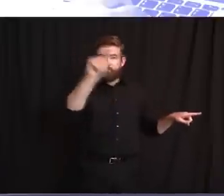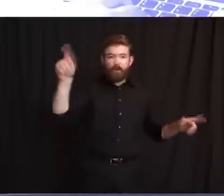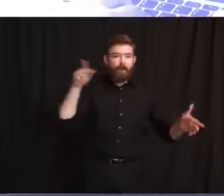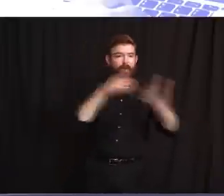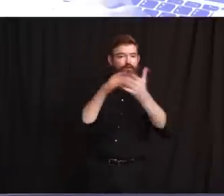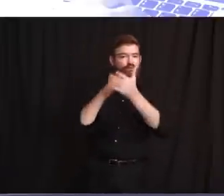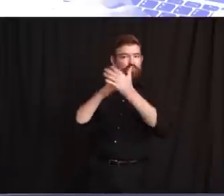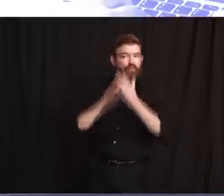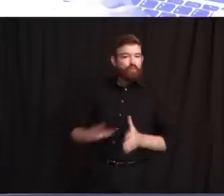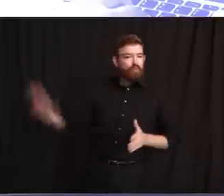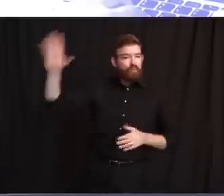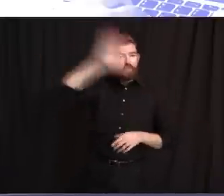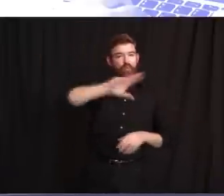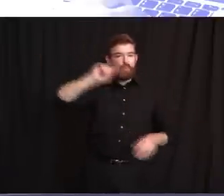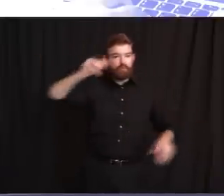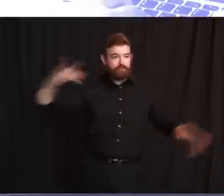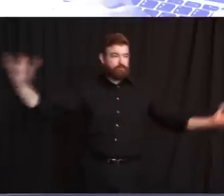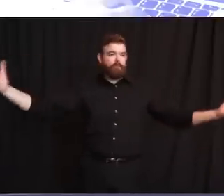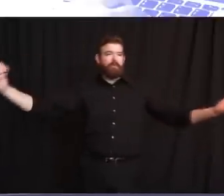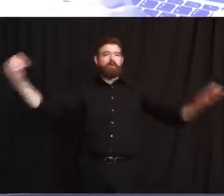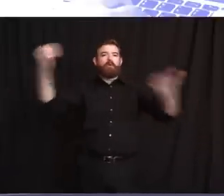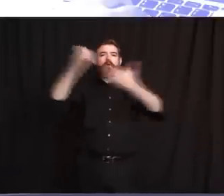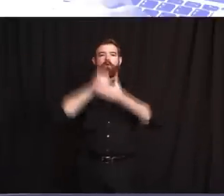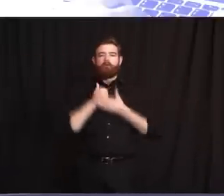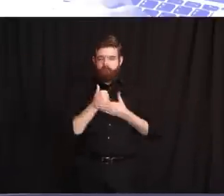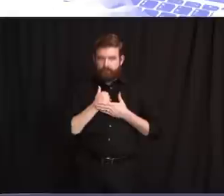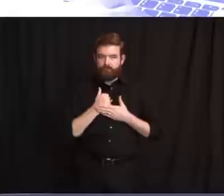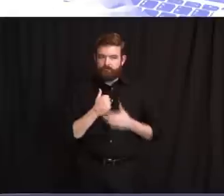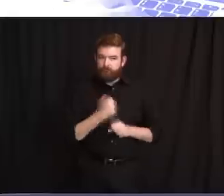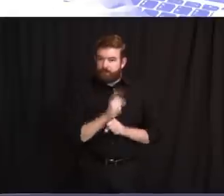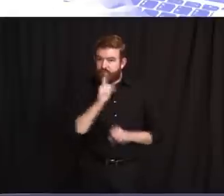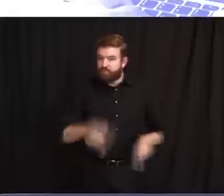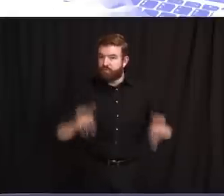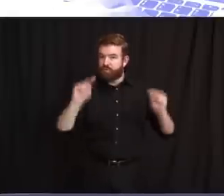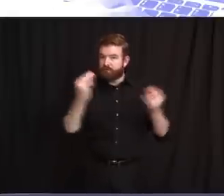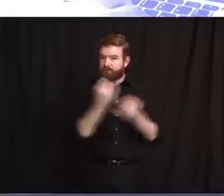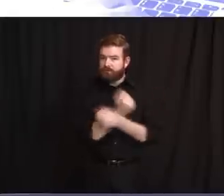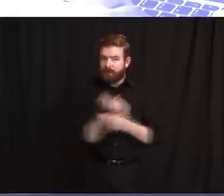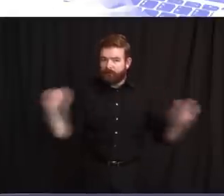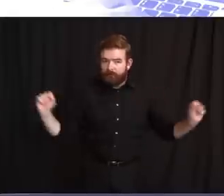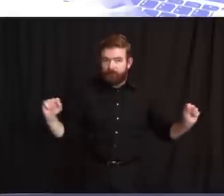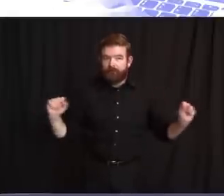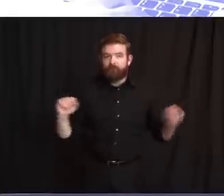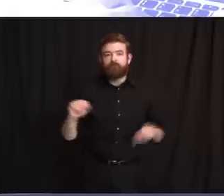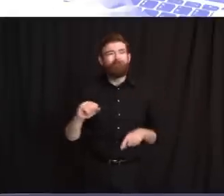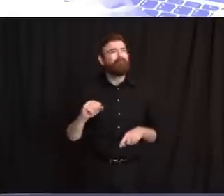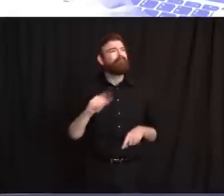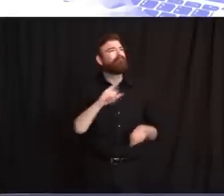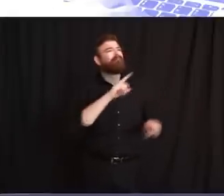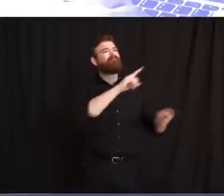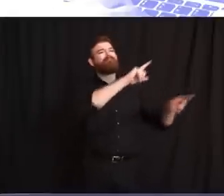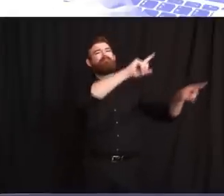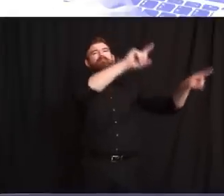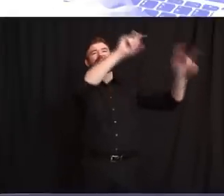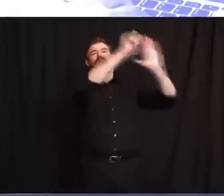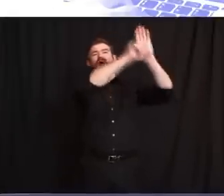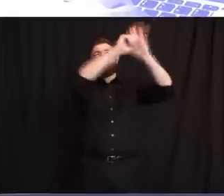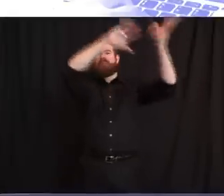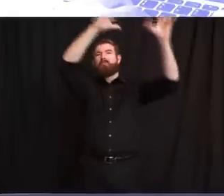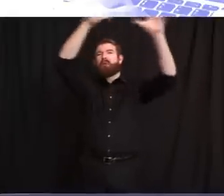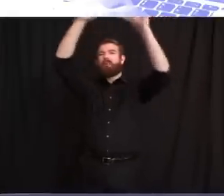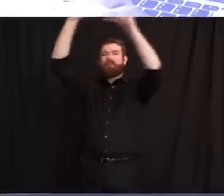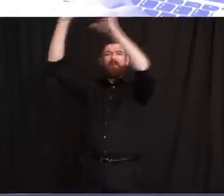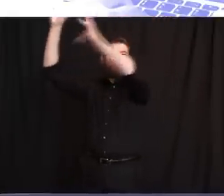moments. And it helps us avoid the worst of what we've seen in other states. I'd like to thank everyone in New Jersey law